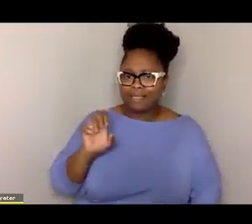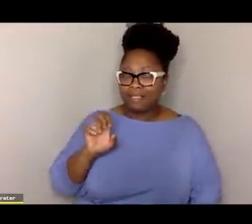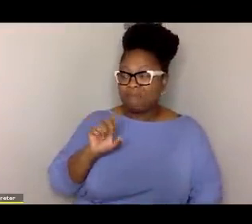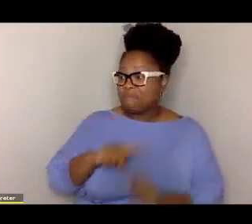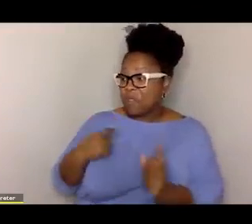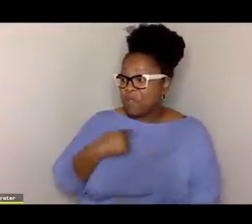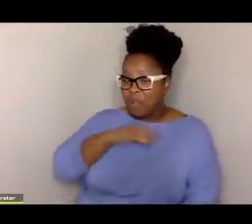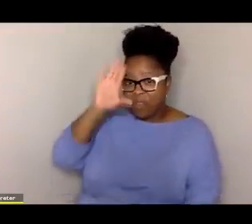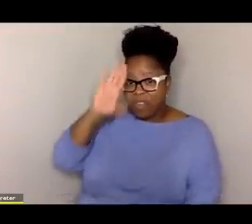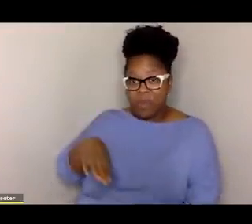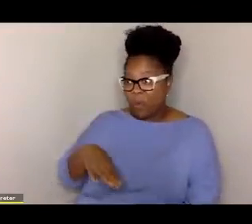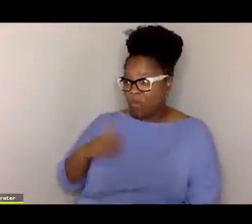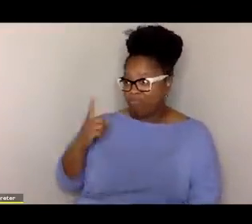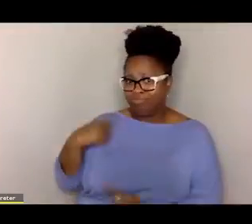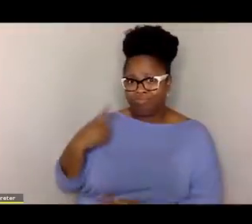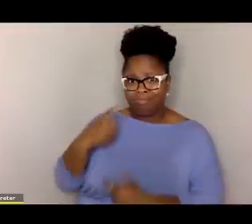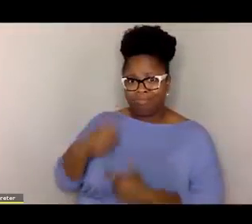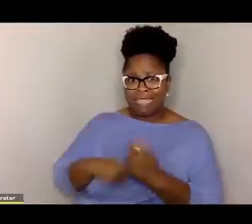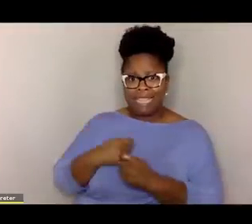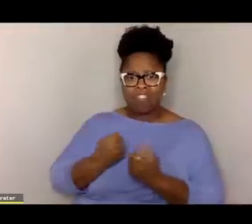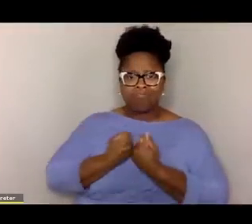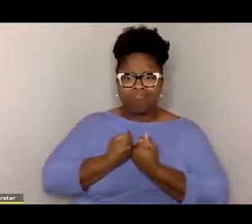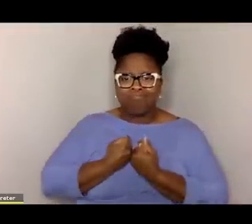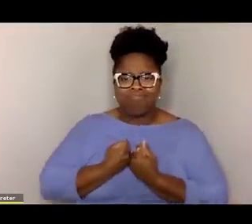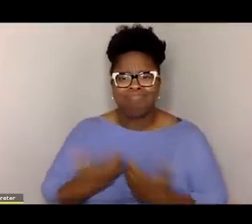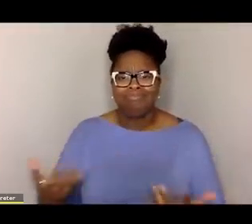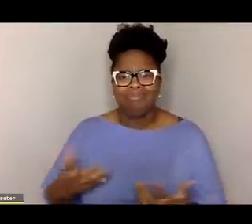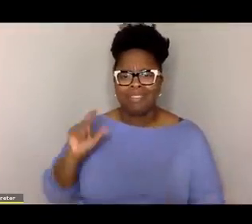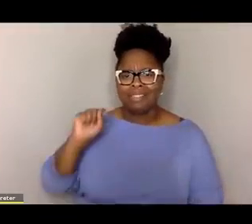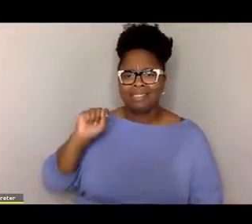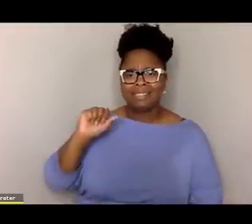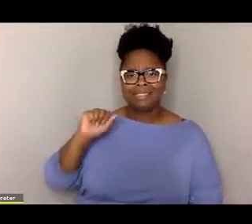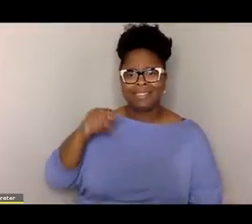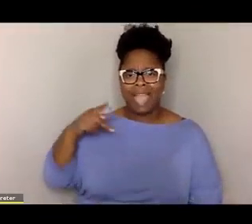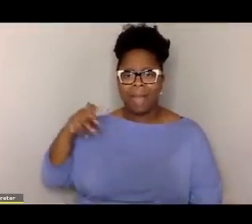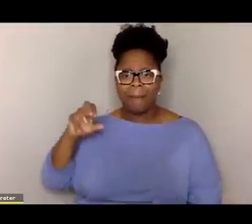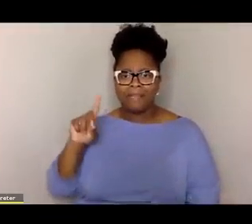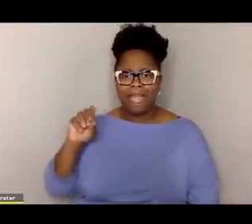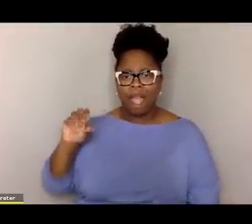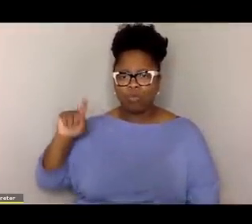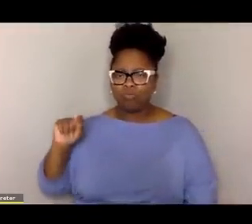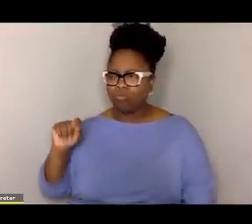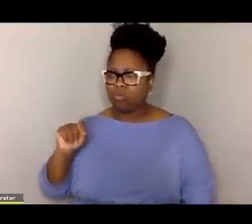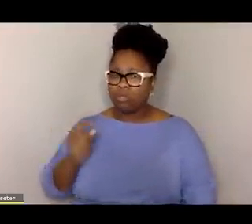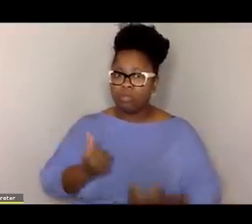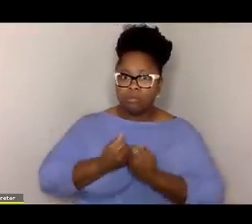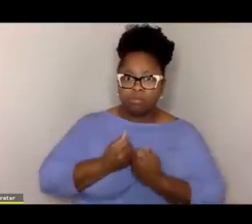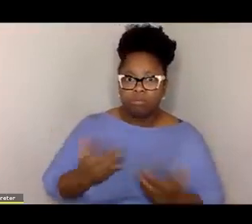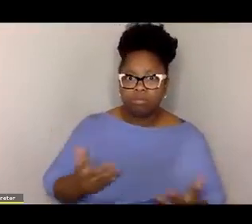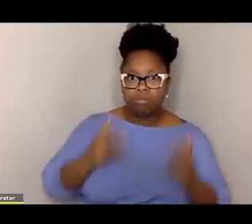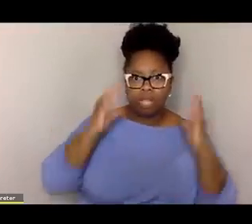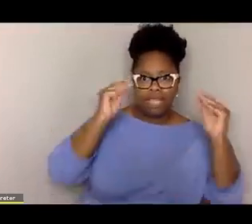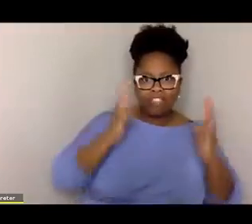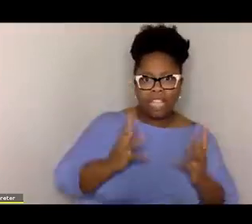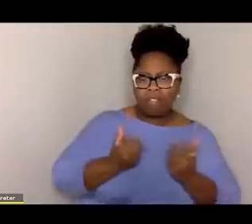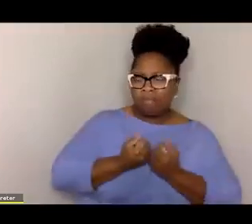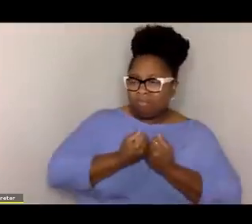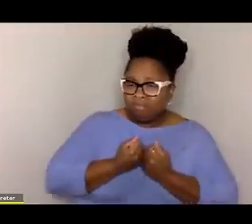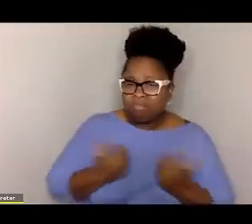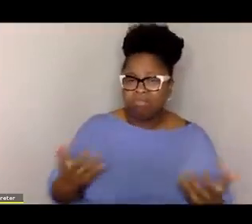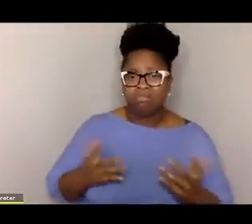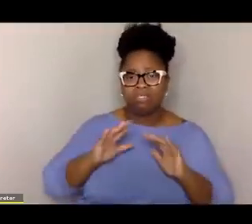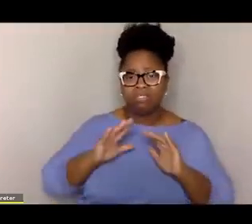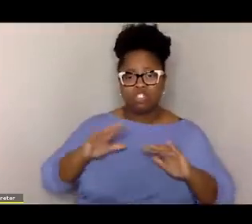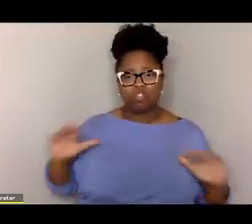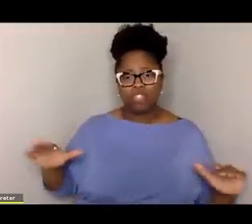that this last year has tapped out. It's sort of drained the reserves of all the educators. It's drained